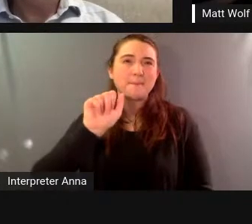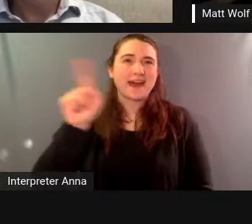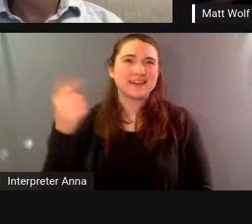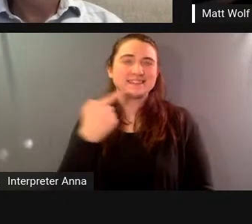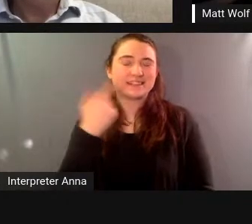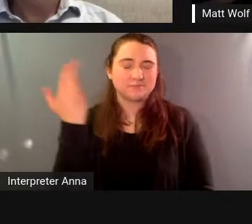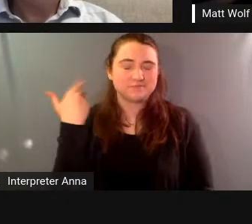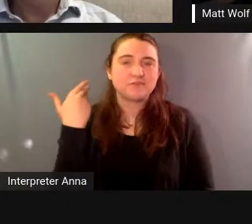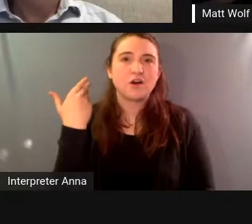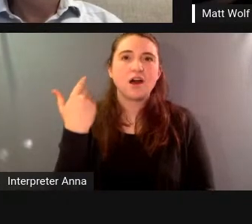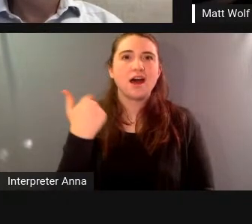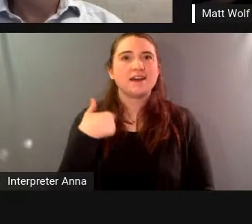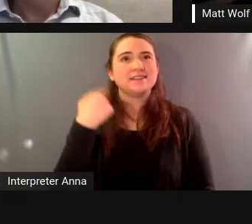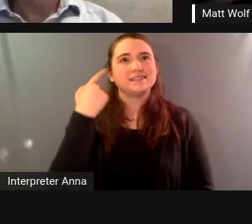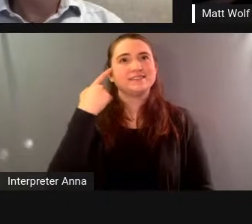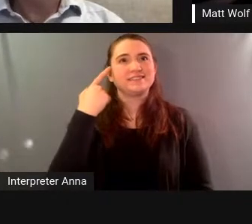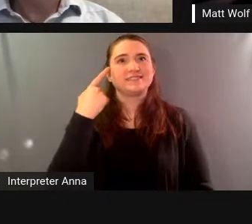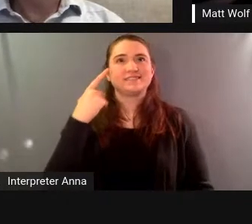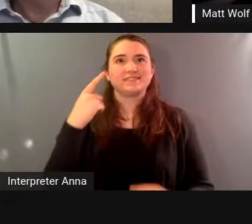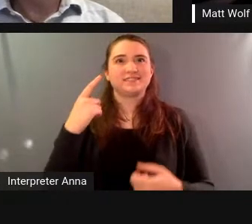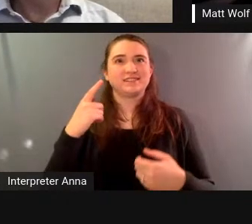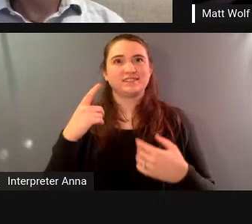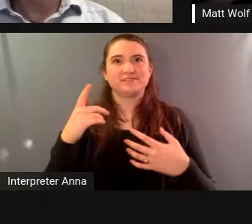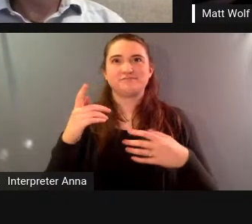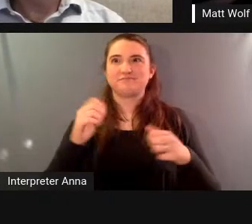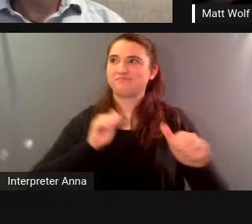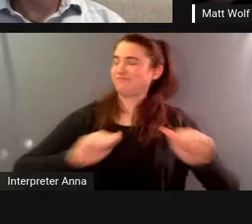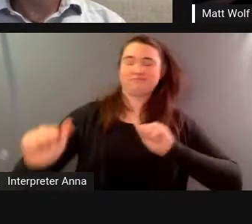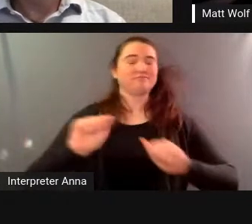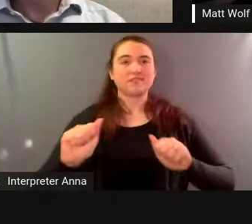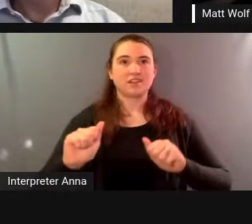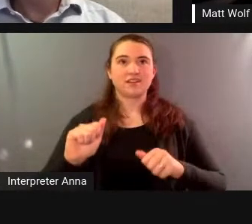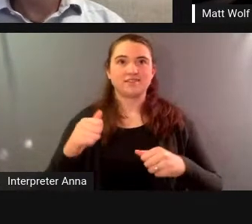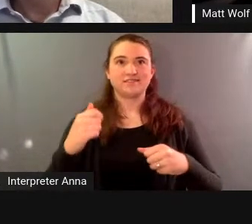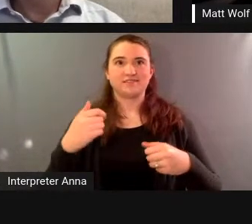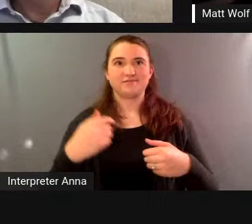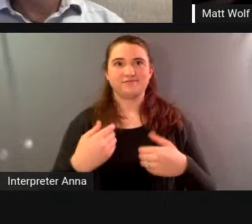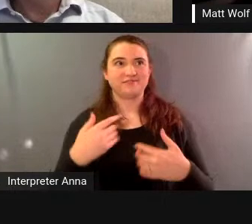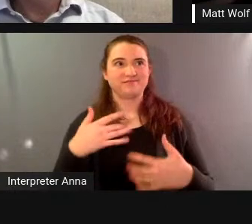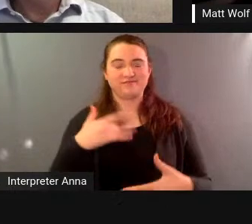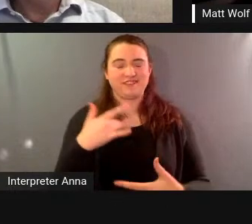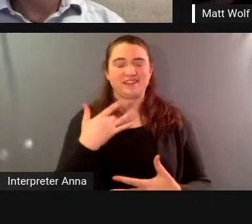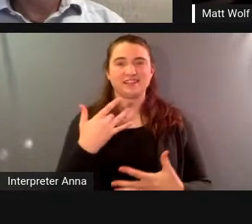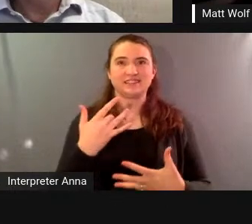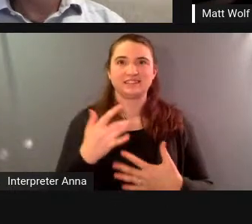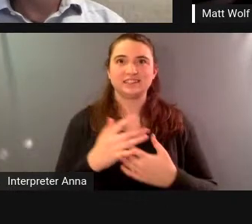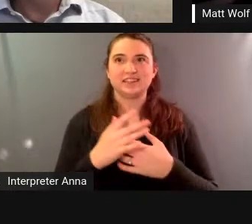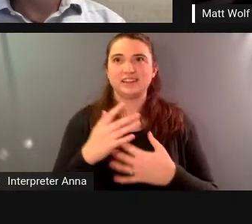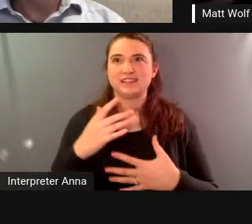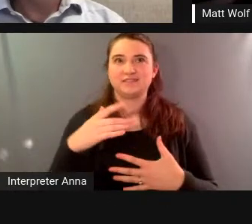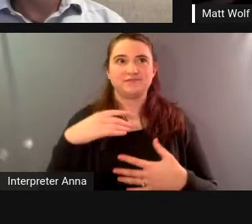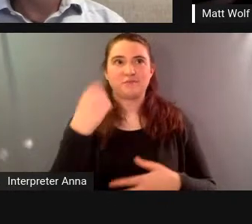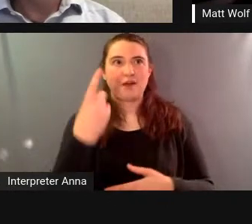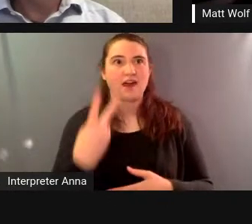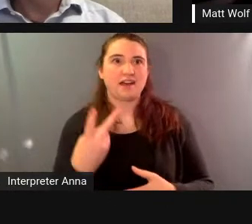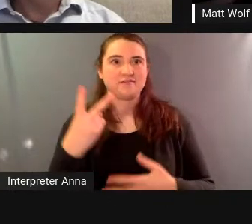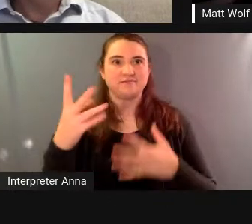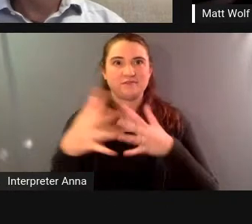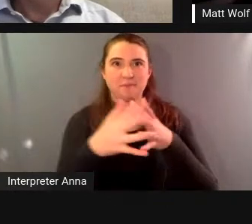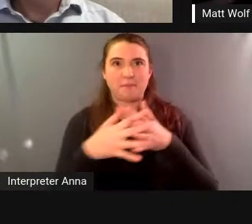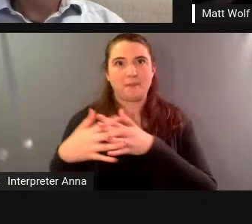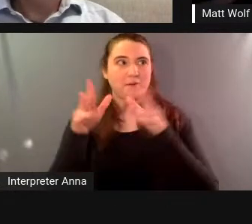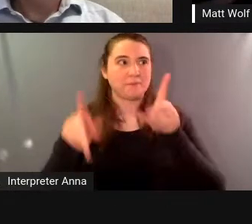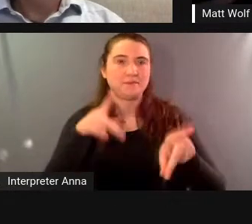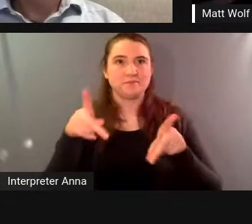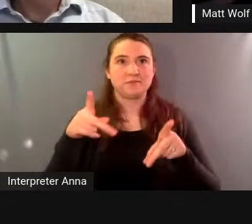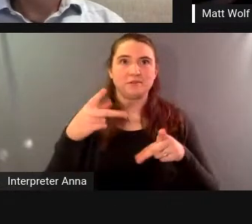it's sort of such a shock to the system to suddenly have half of america and a good part of